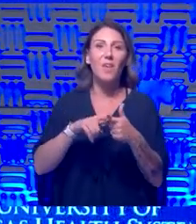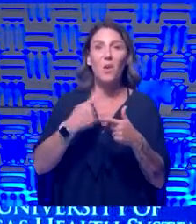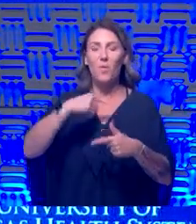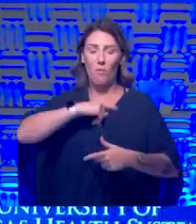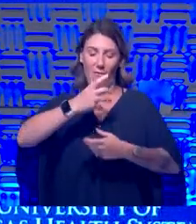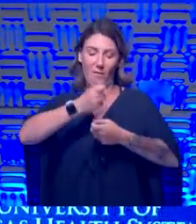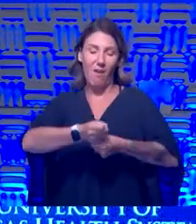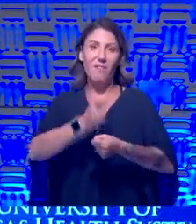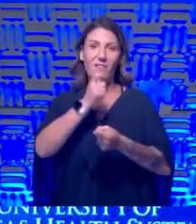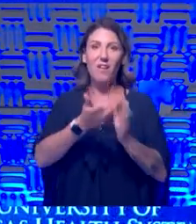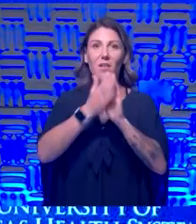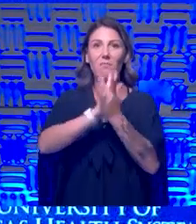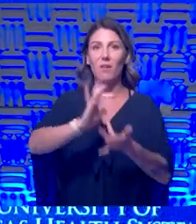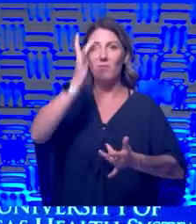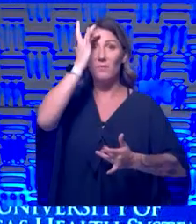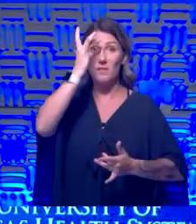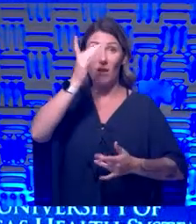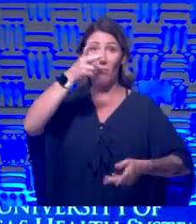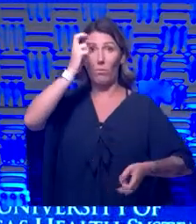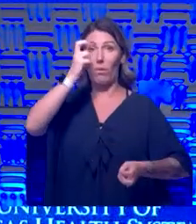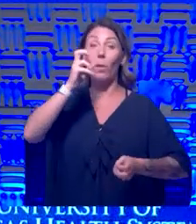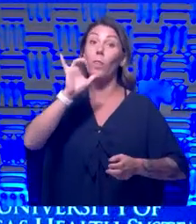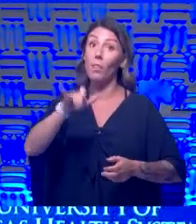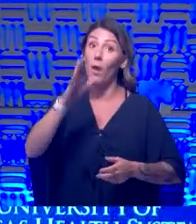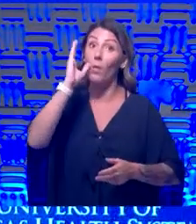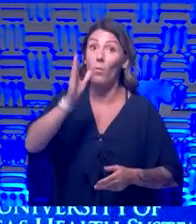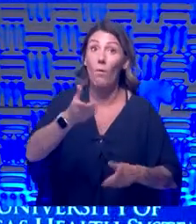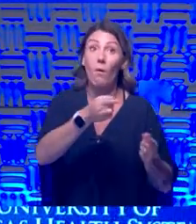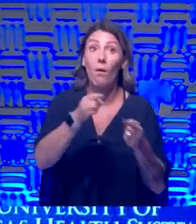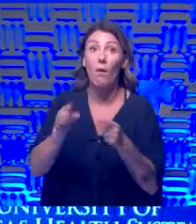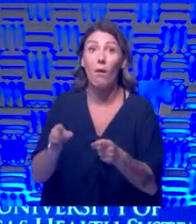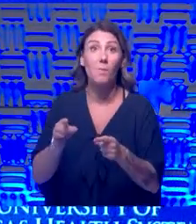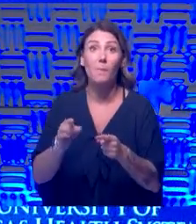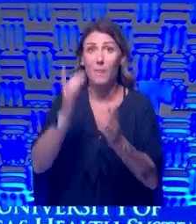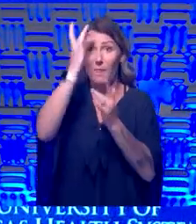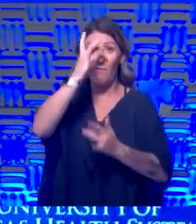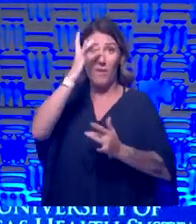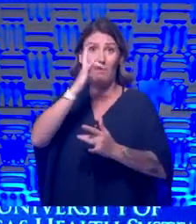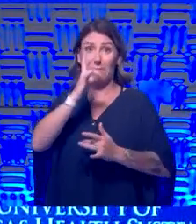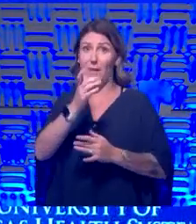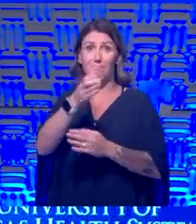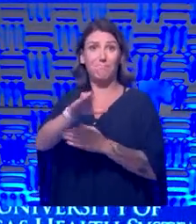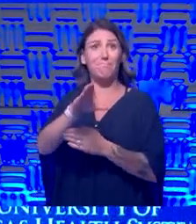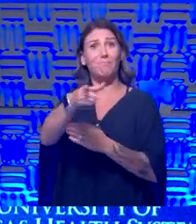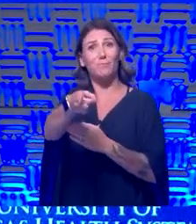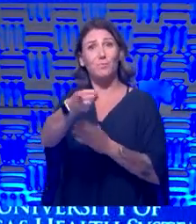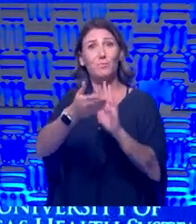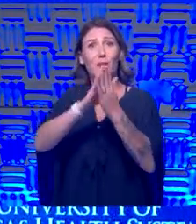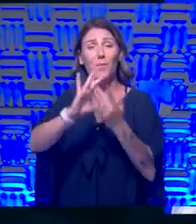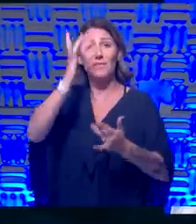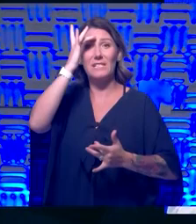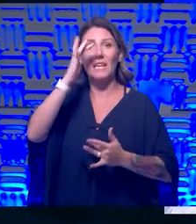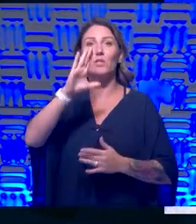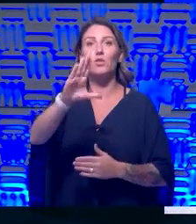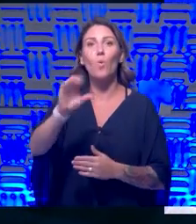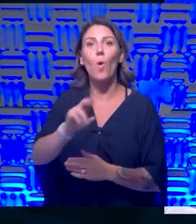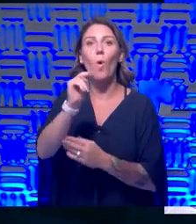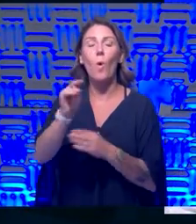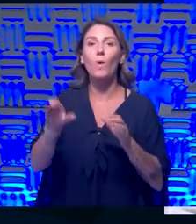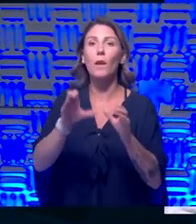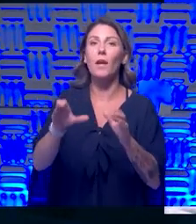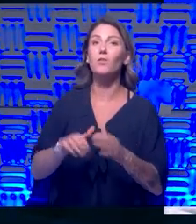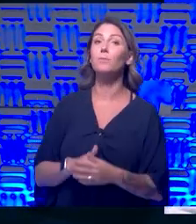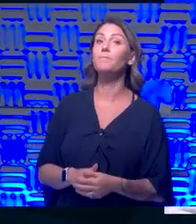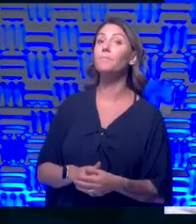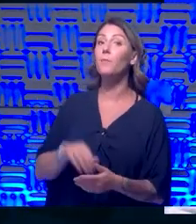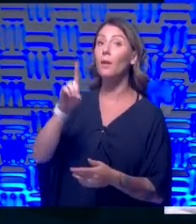not going to get sick. That's what's going to make us sick. The virus doesn't have to make you sick. What can make you sick is your own action. Donna wants